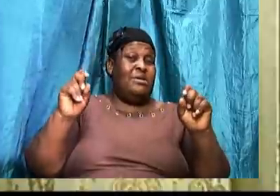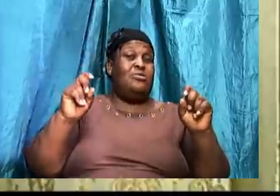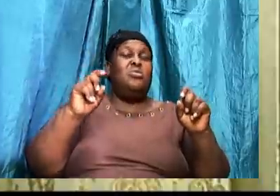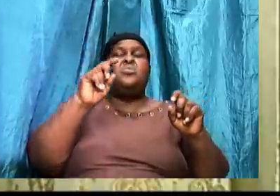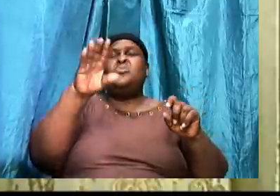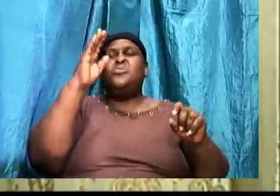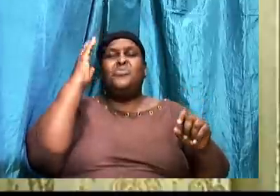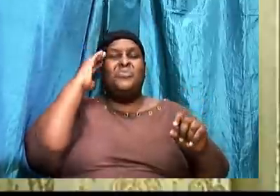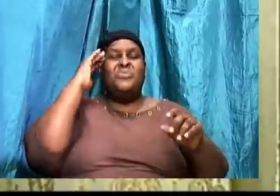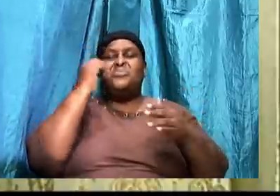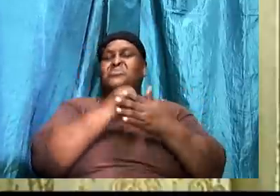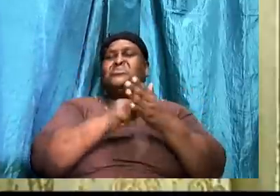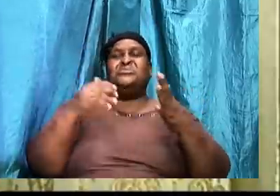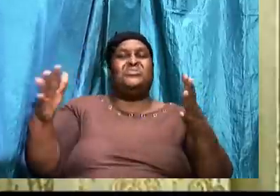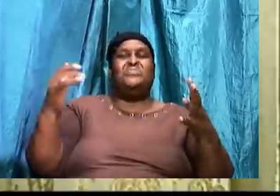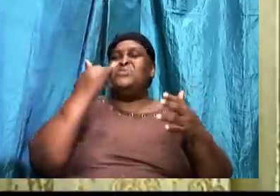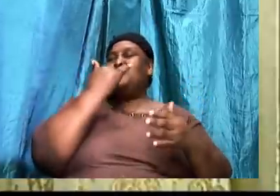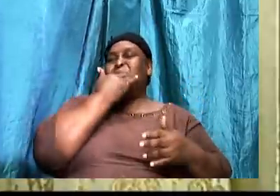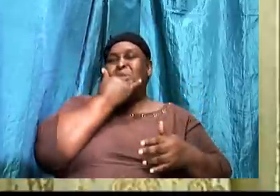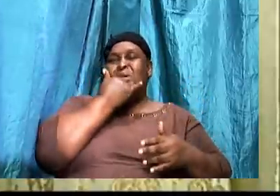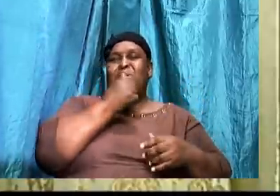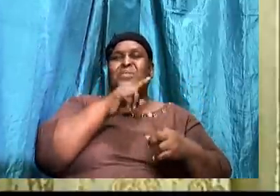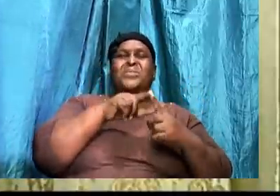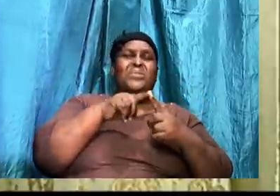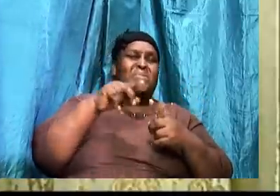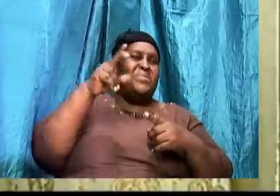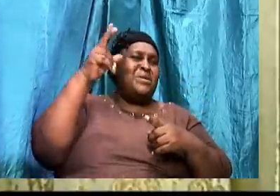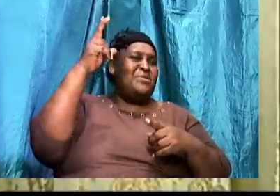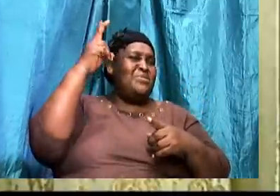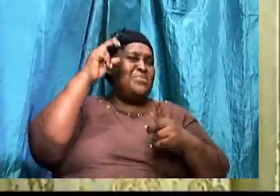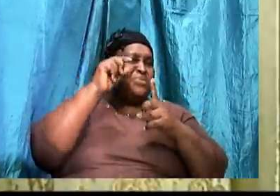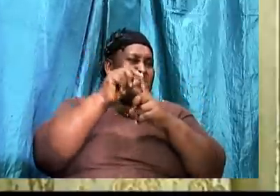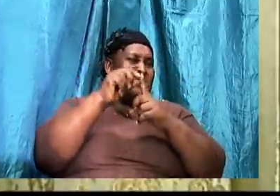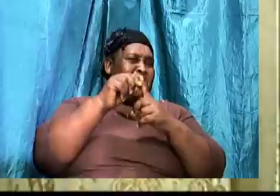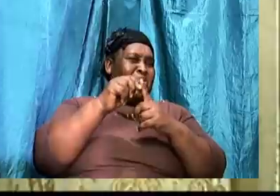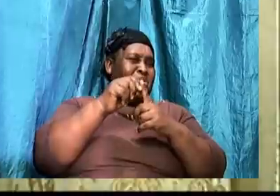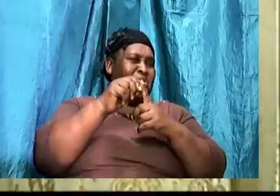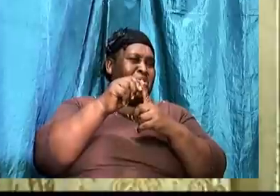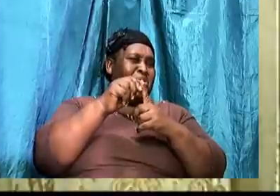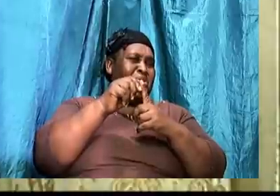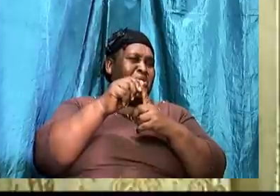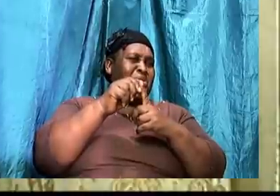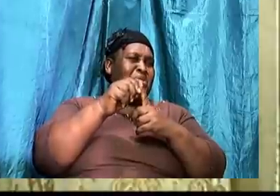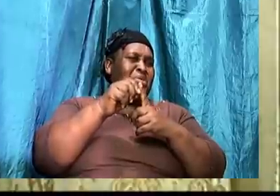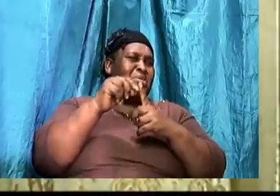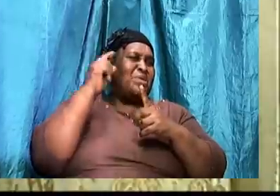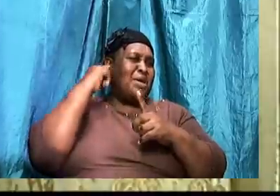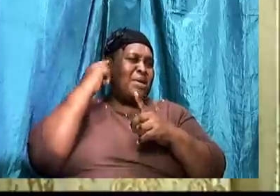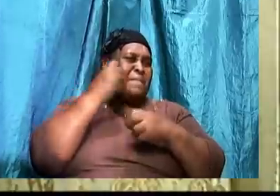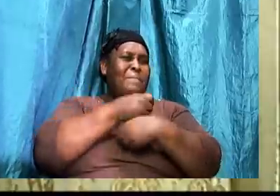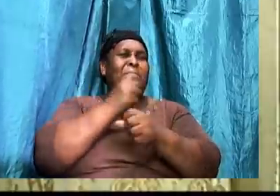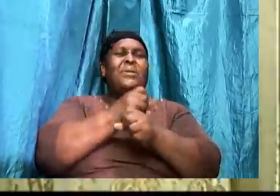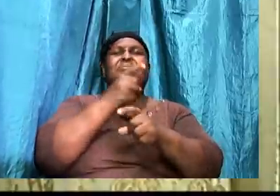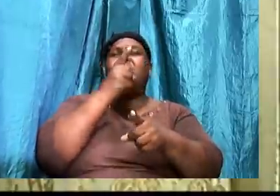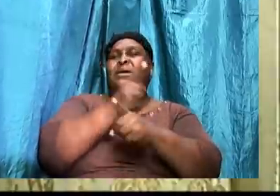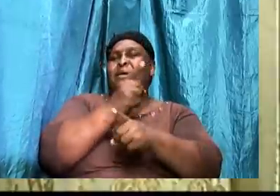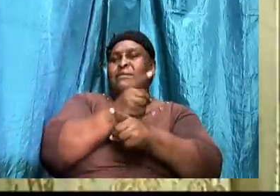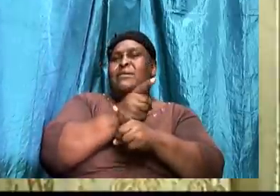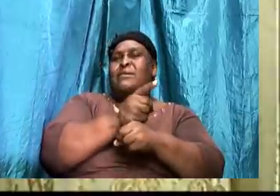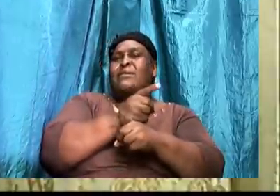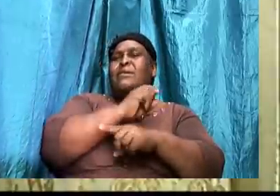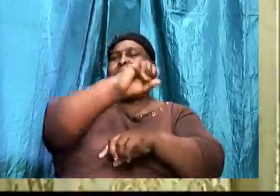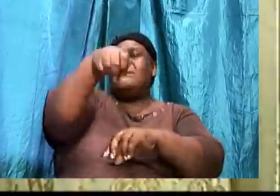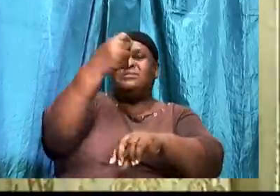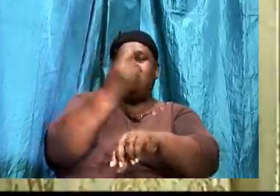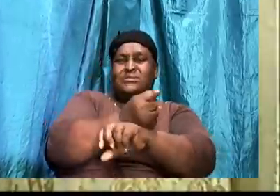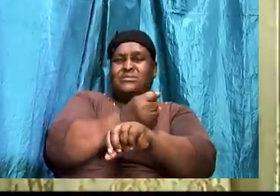something. Is wrong. When the word hits home. And is meant to correct. And to establish righteousness.